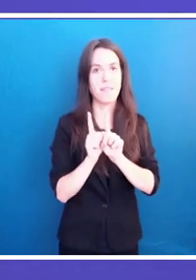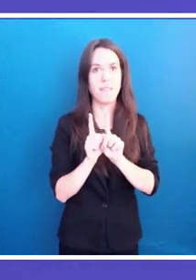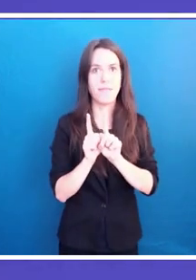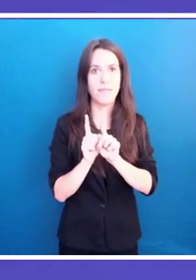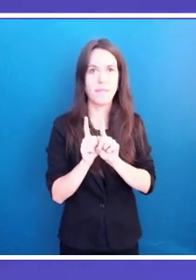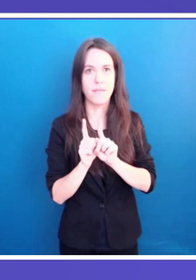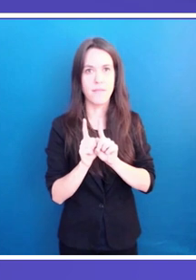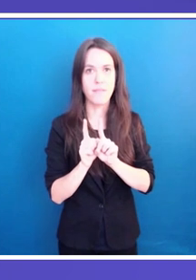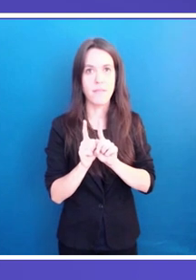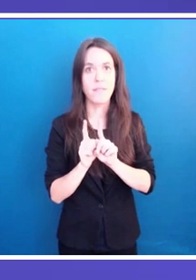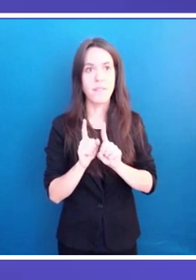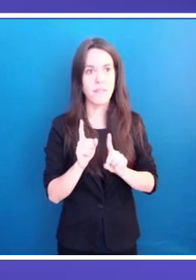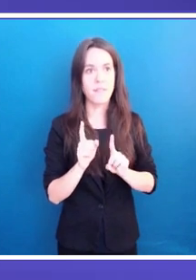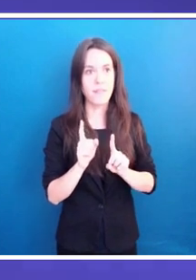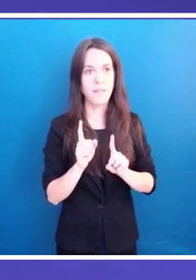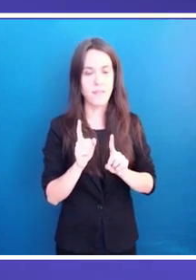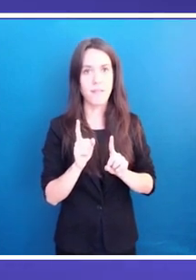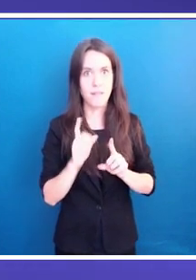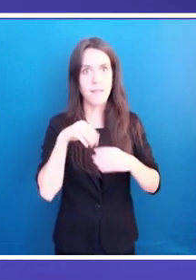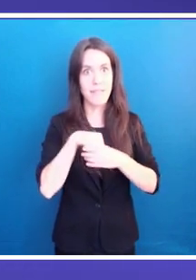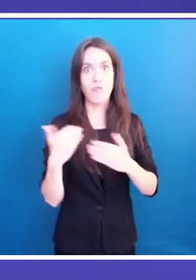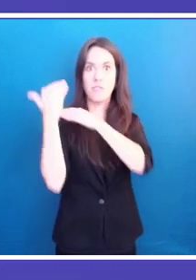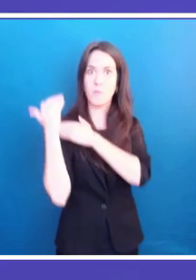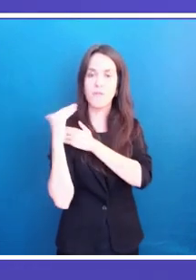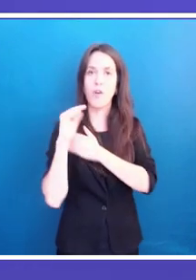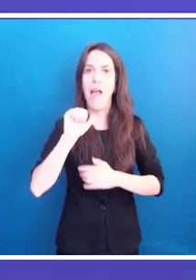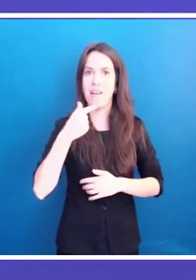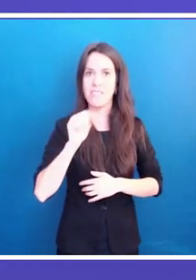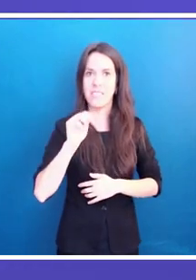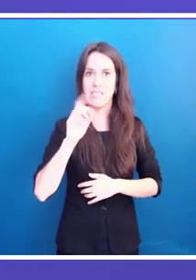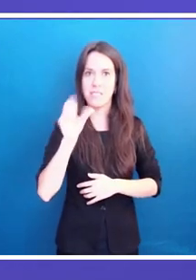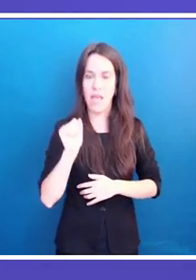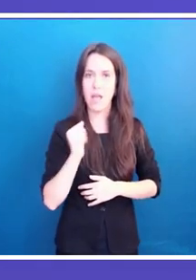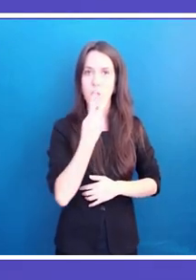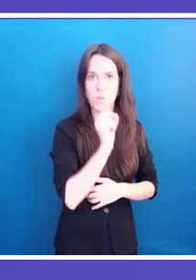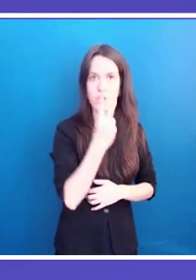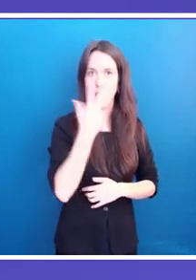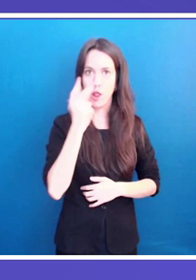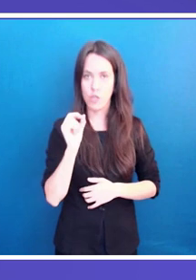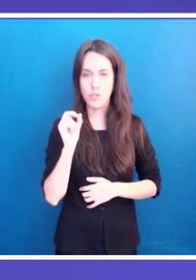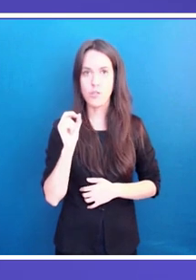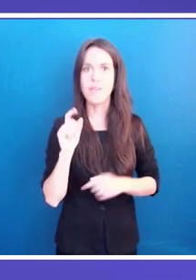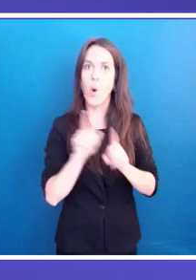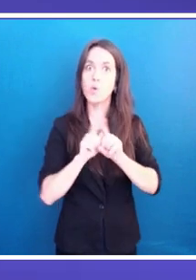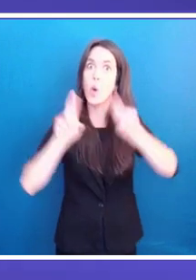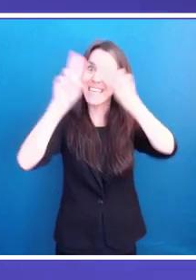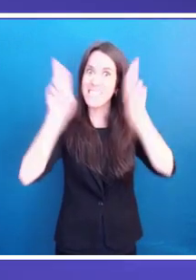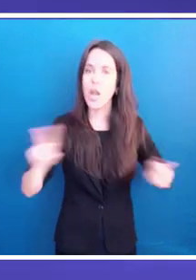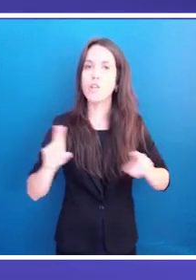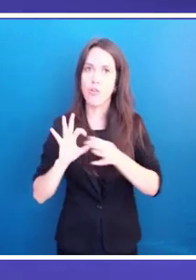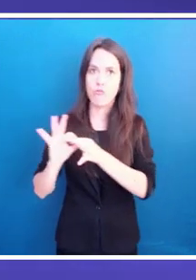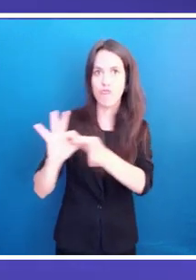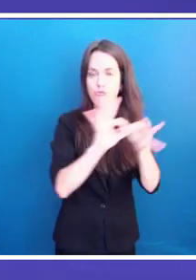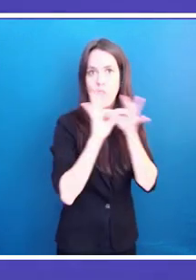management team and I am responsible of international relations and digital